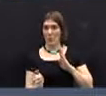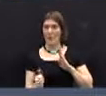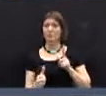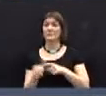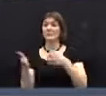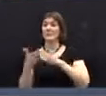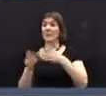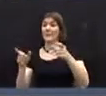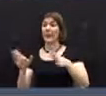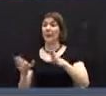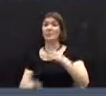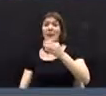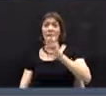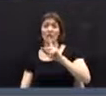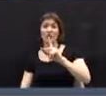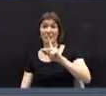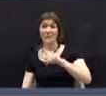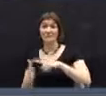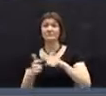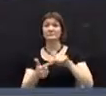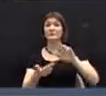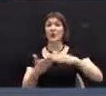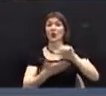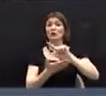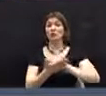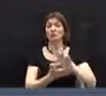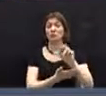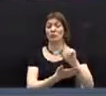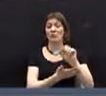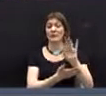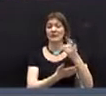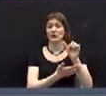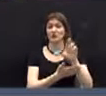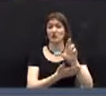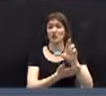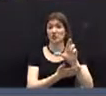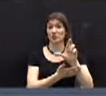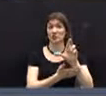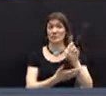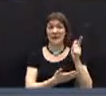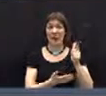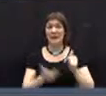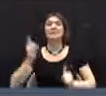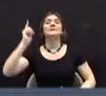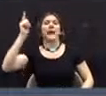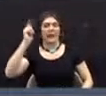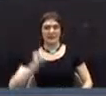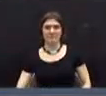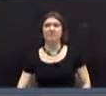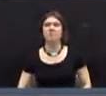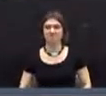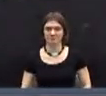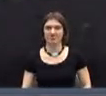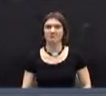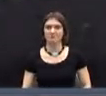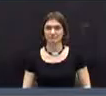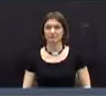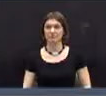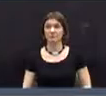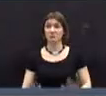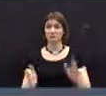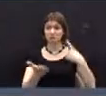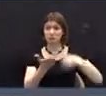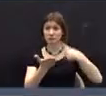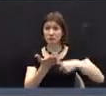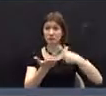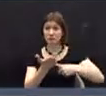Interim Town Manager Patrick Moreland and Town Attorney Robert Fisher. Is there a second? Second. Is there